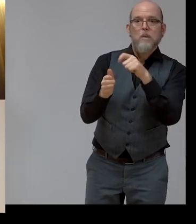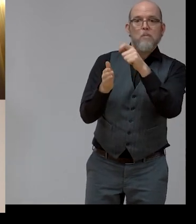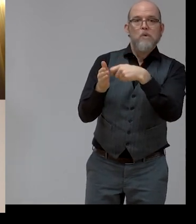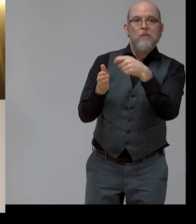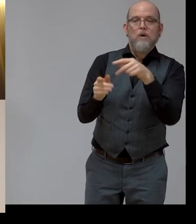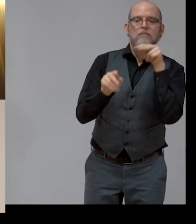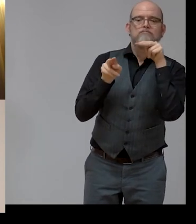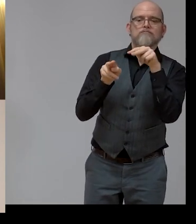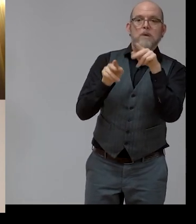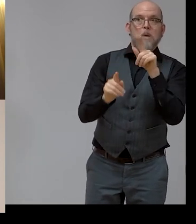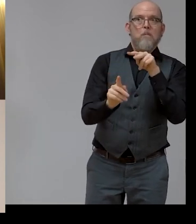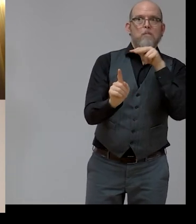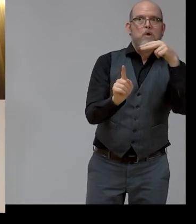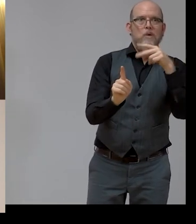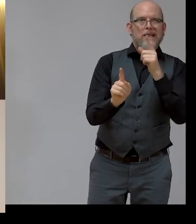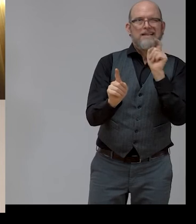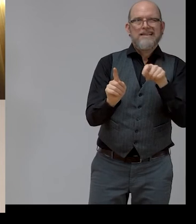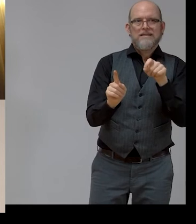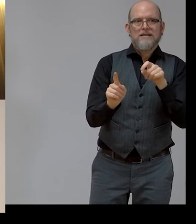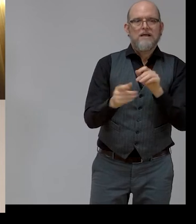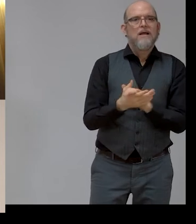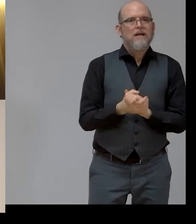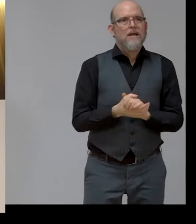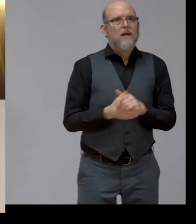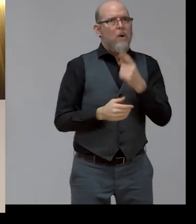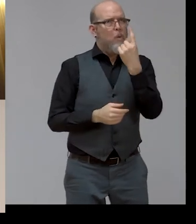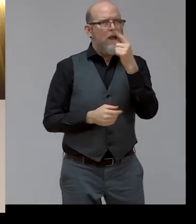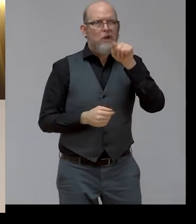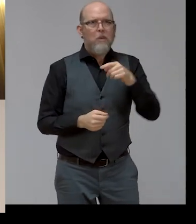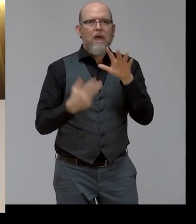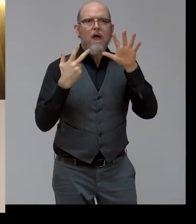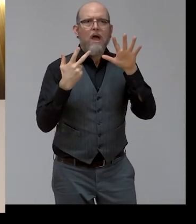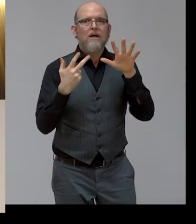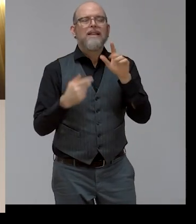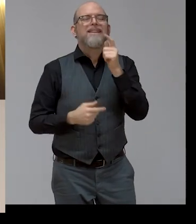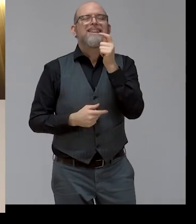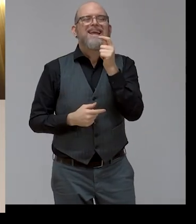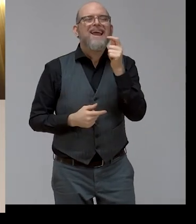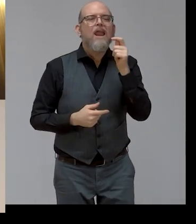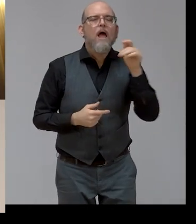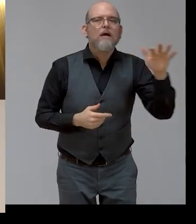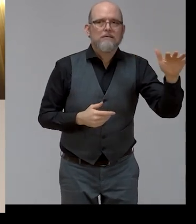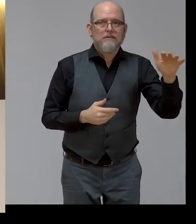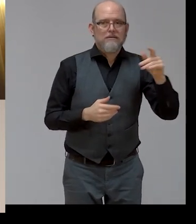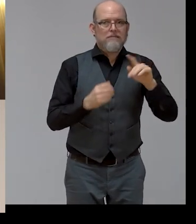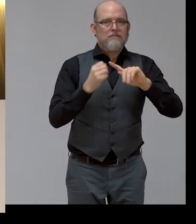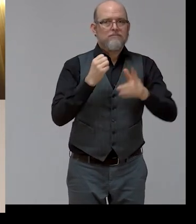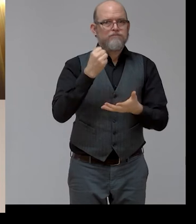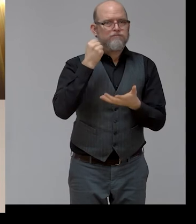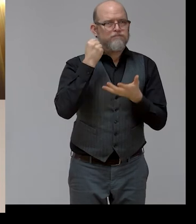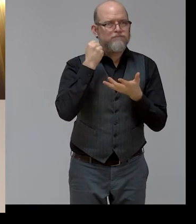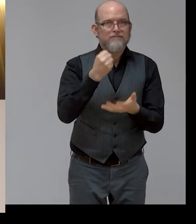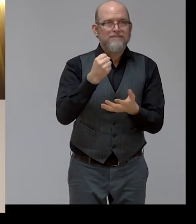you mentioned the 1.8 billion. Trillion. Trillion. Yes, yes, trillion. That means that you